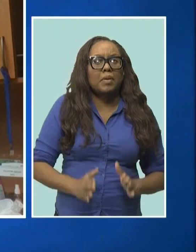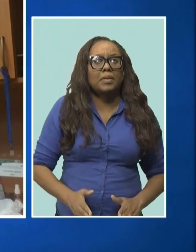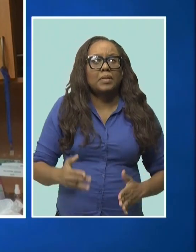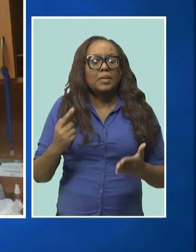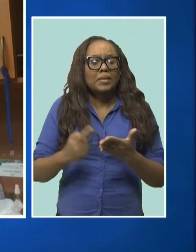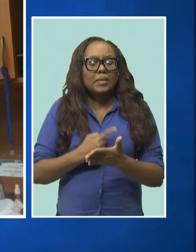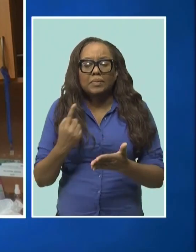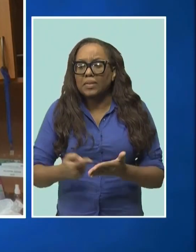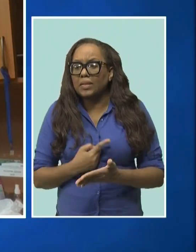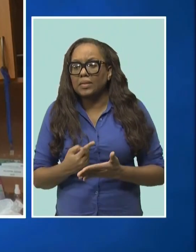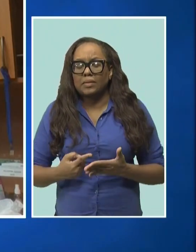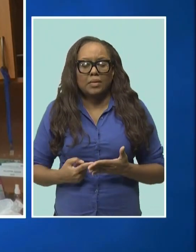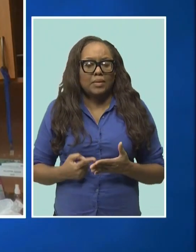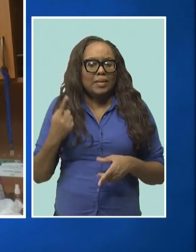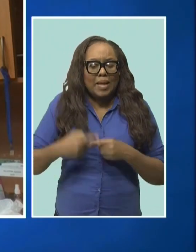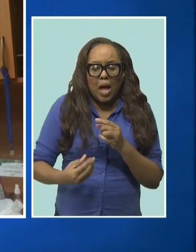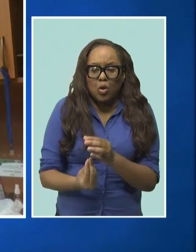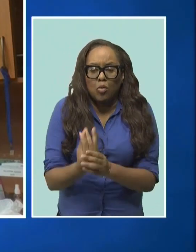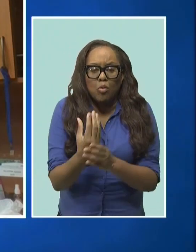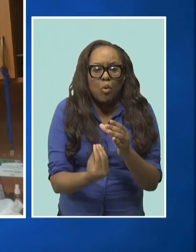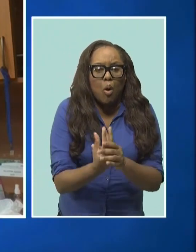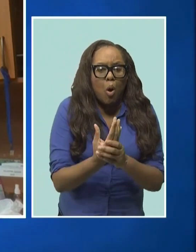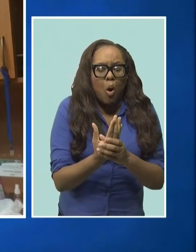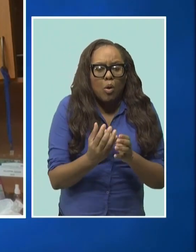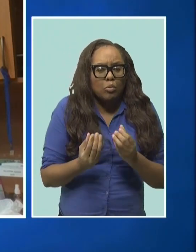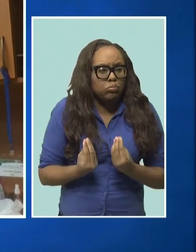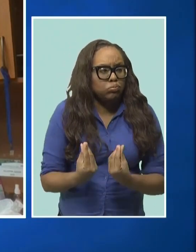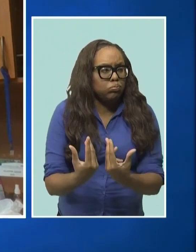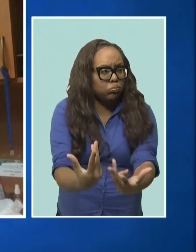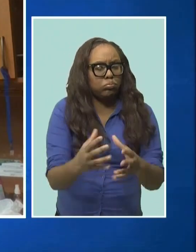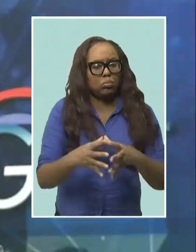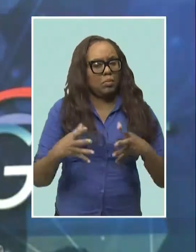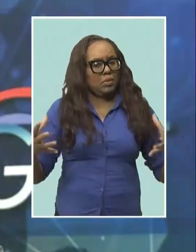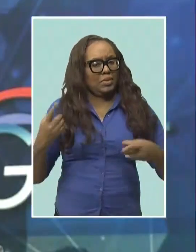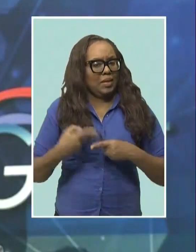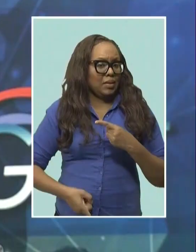they cannot meet the demand for food in their particular country.